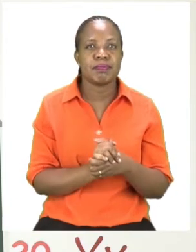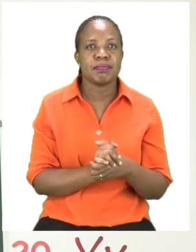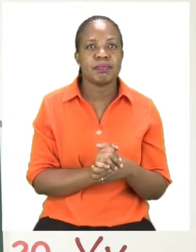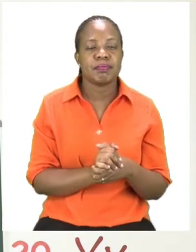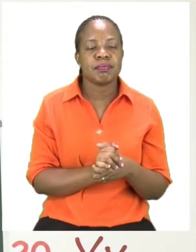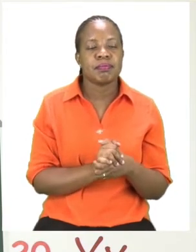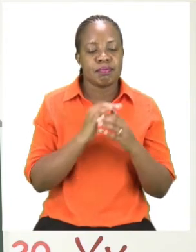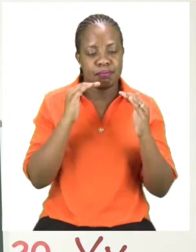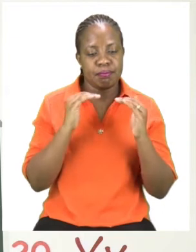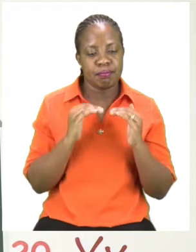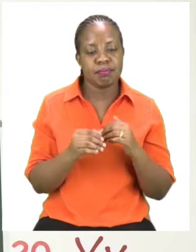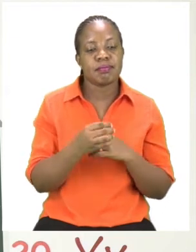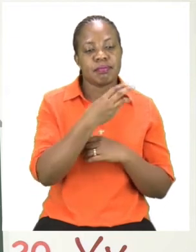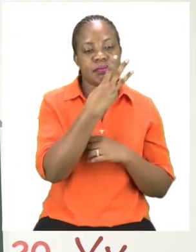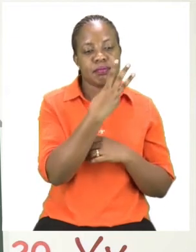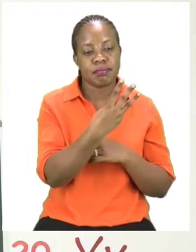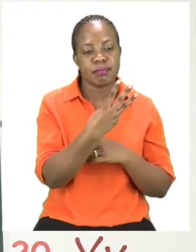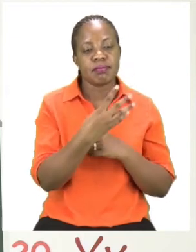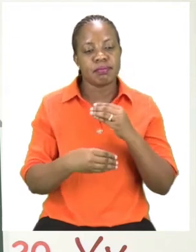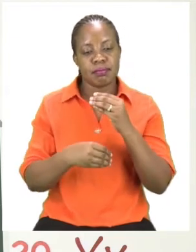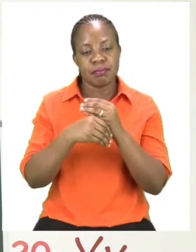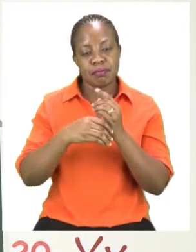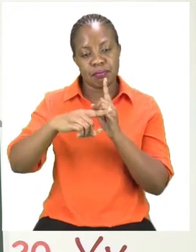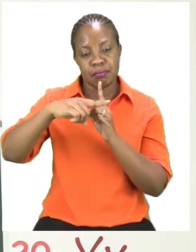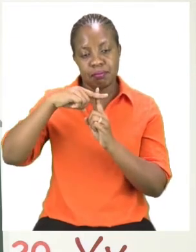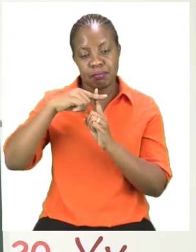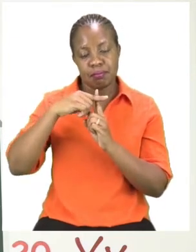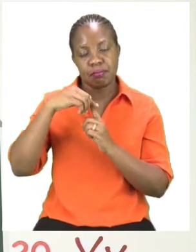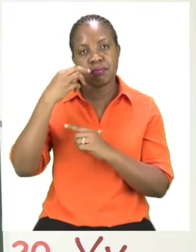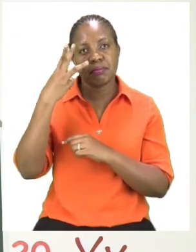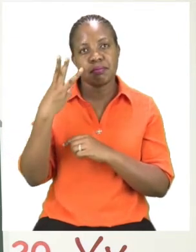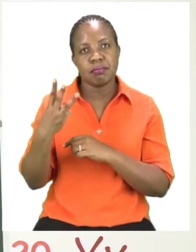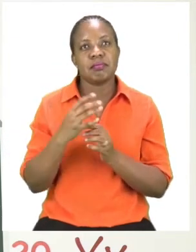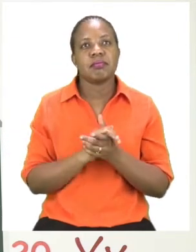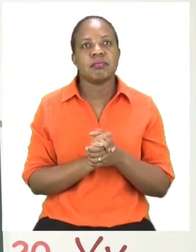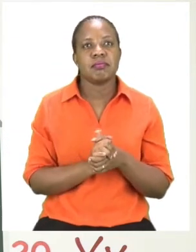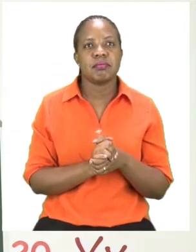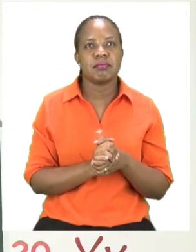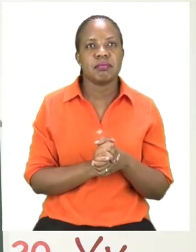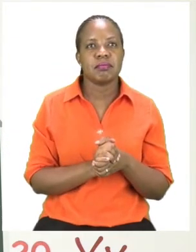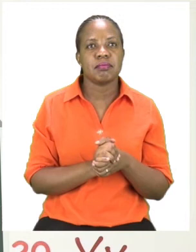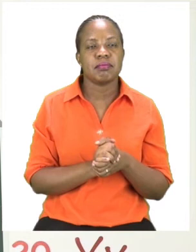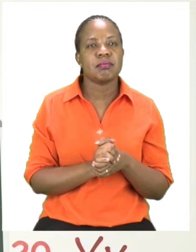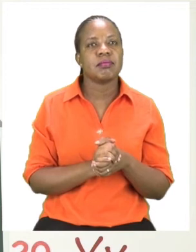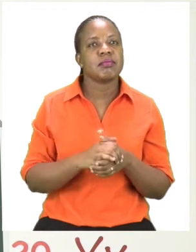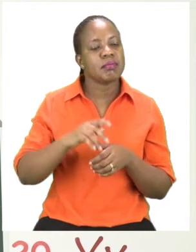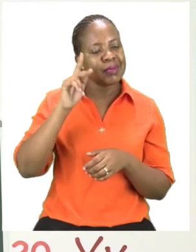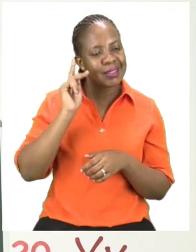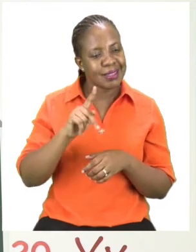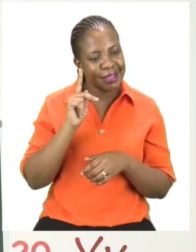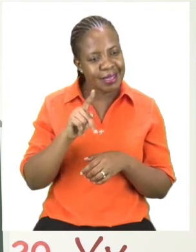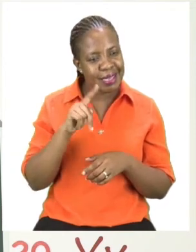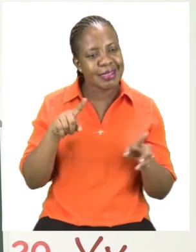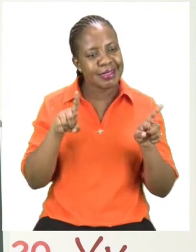three plus three. So what we are going to do is draw how many sticks boys